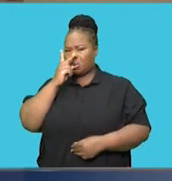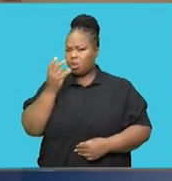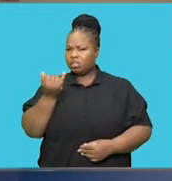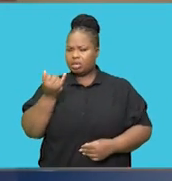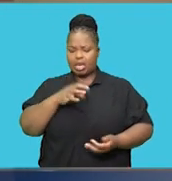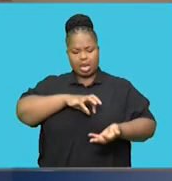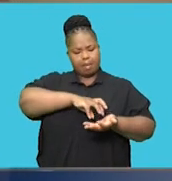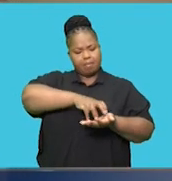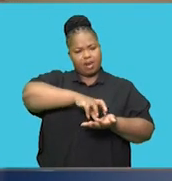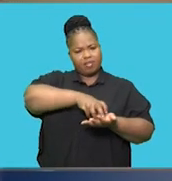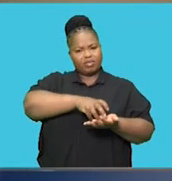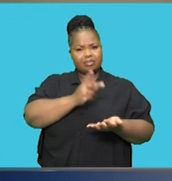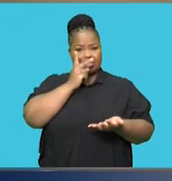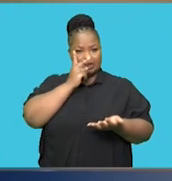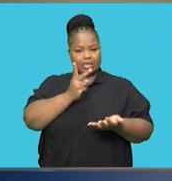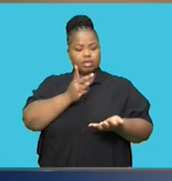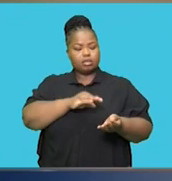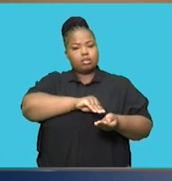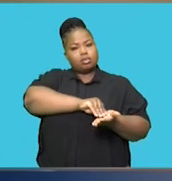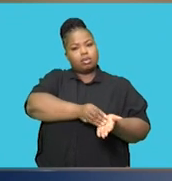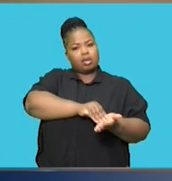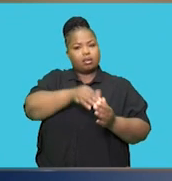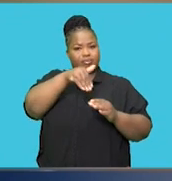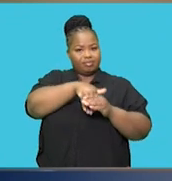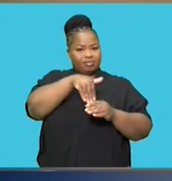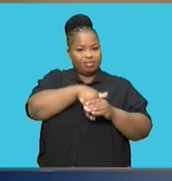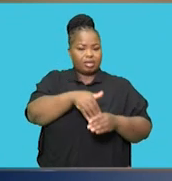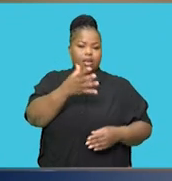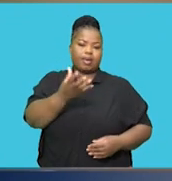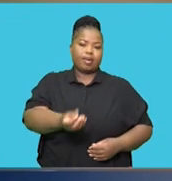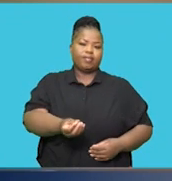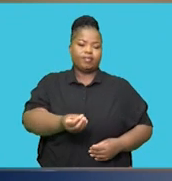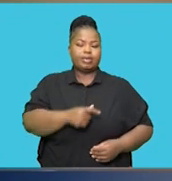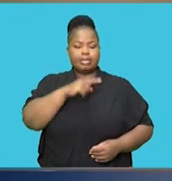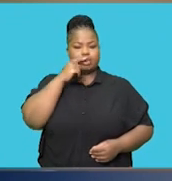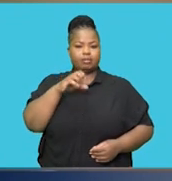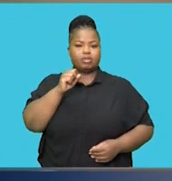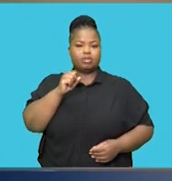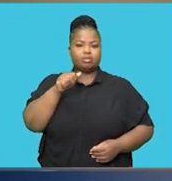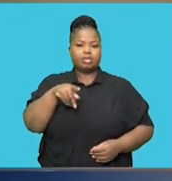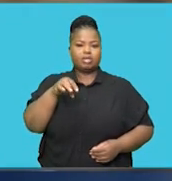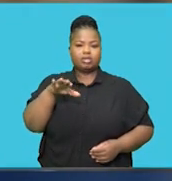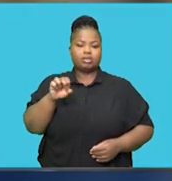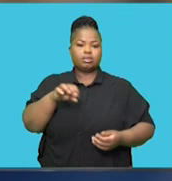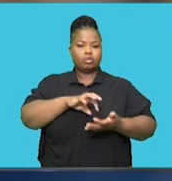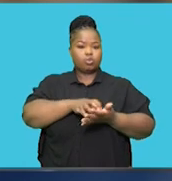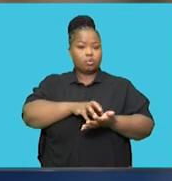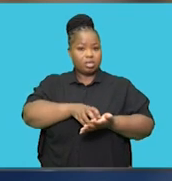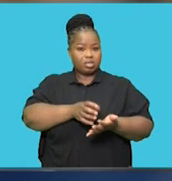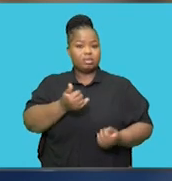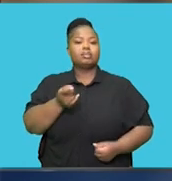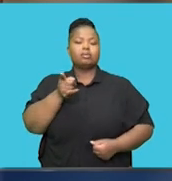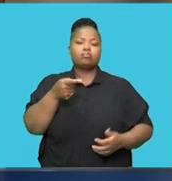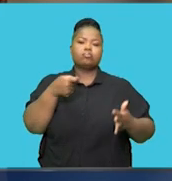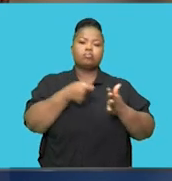suspected to be laced with taha, these are popularly known as space cookies, which they allegedly